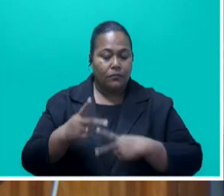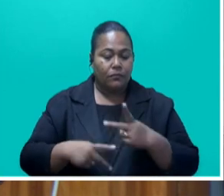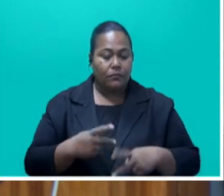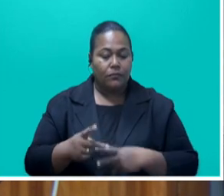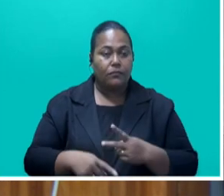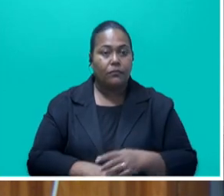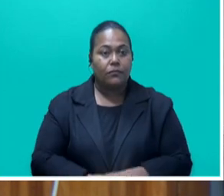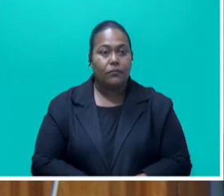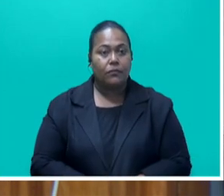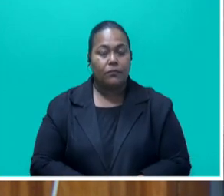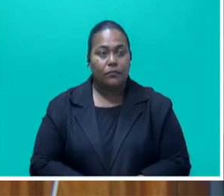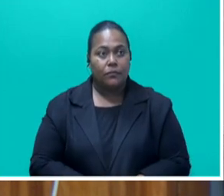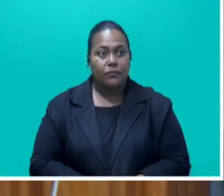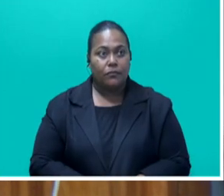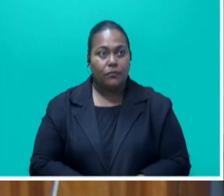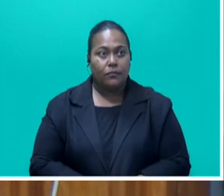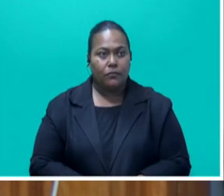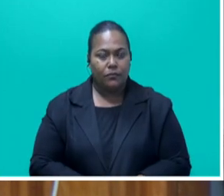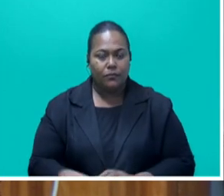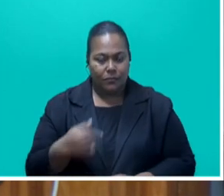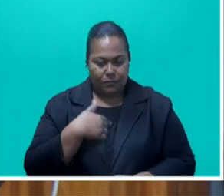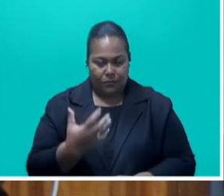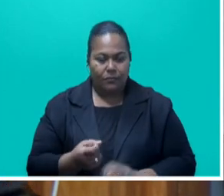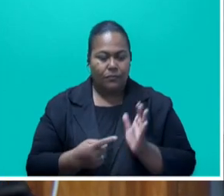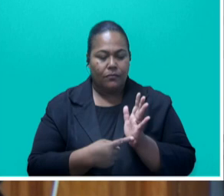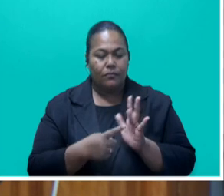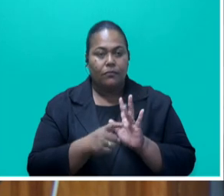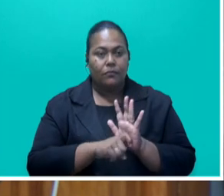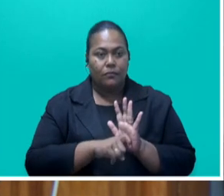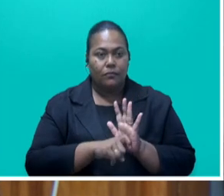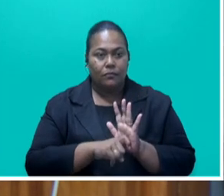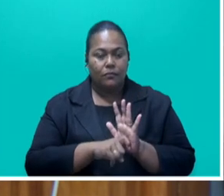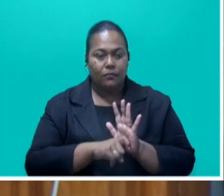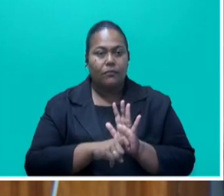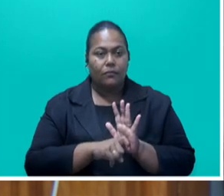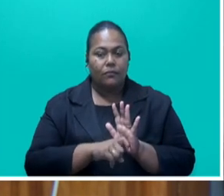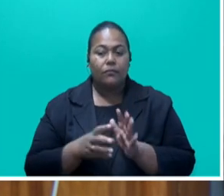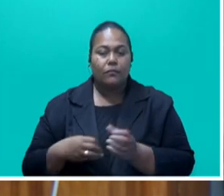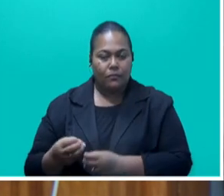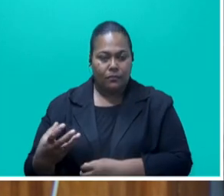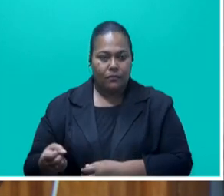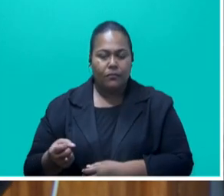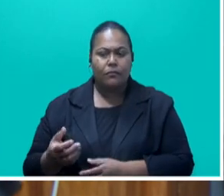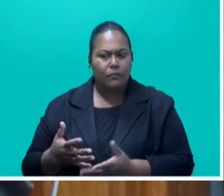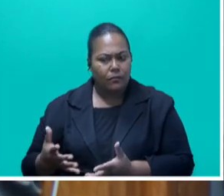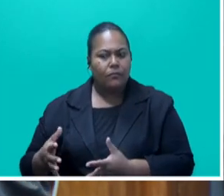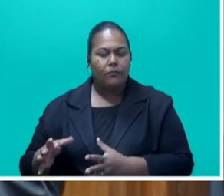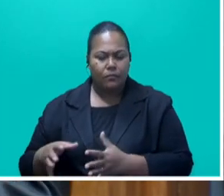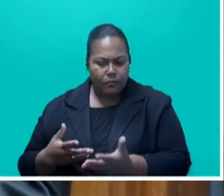I have a terms of reference that's on my desk that is actually taking shape and is undergoing